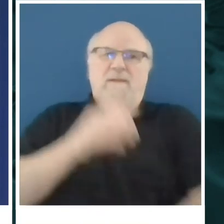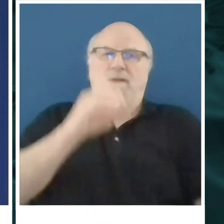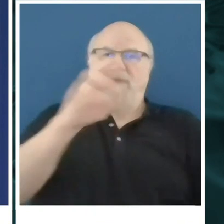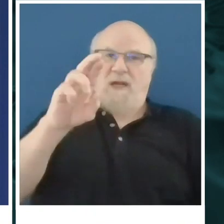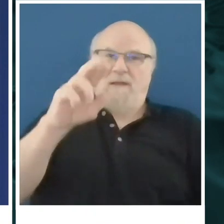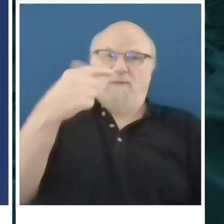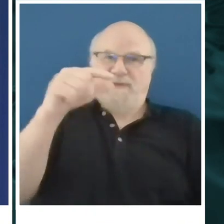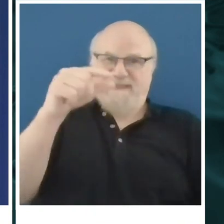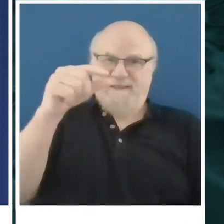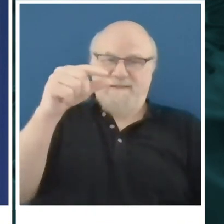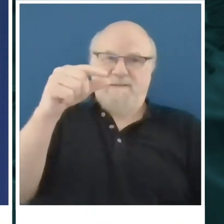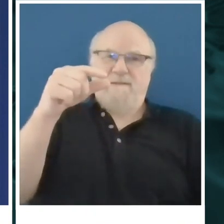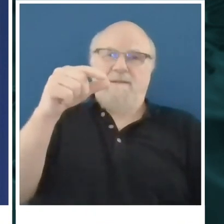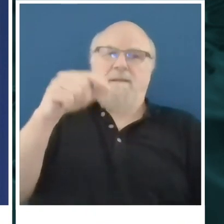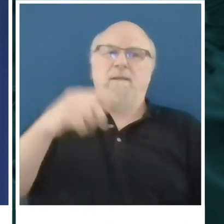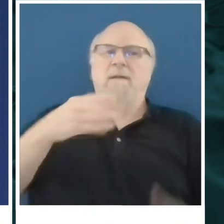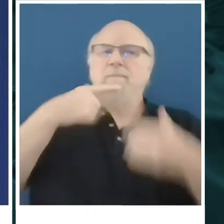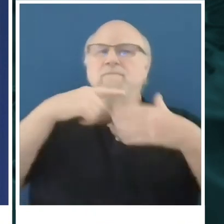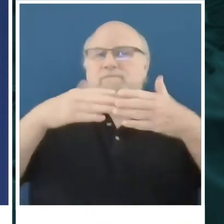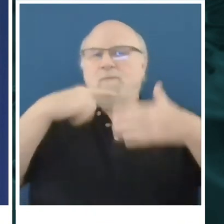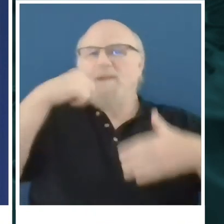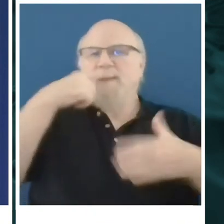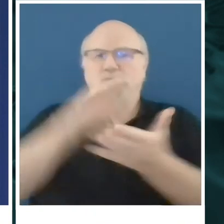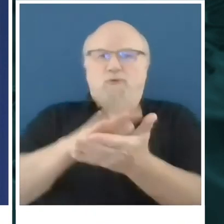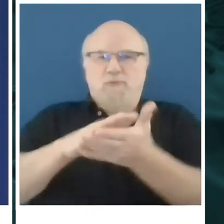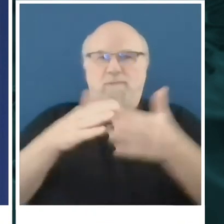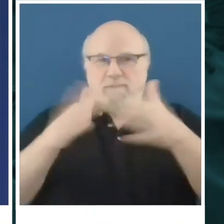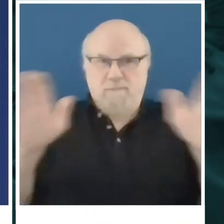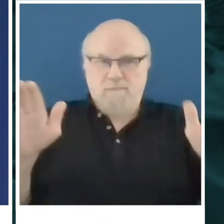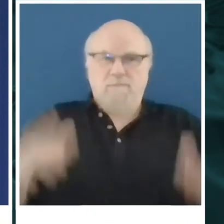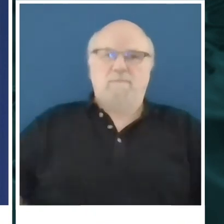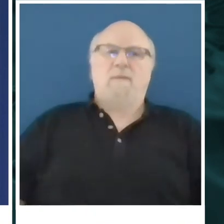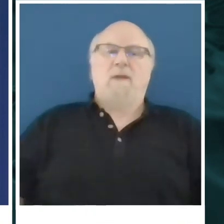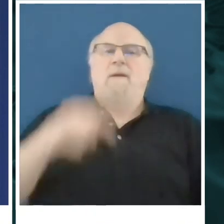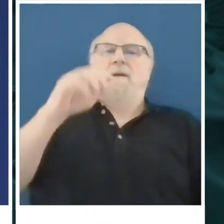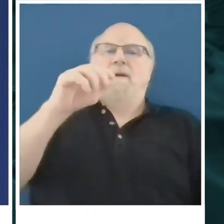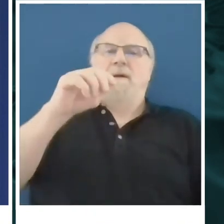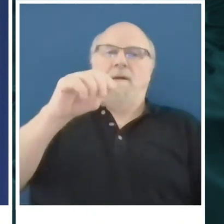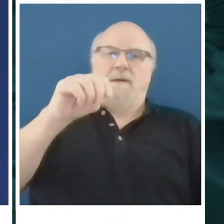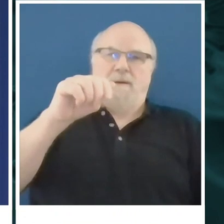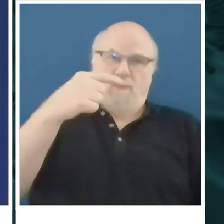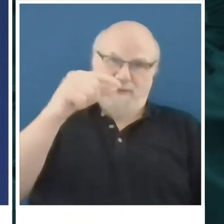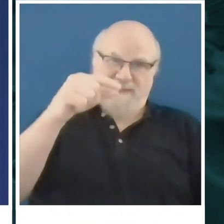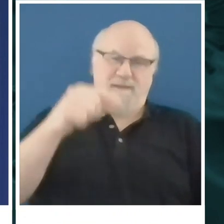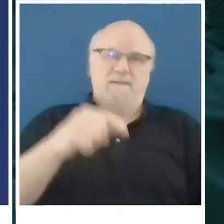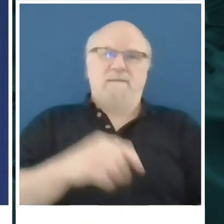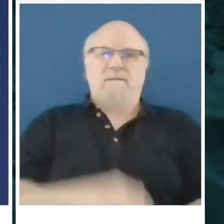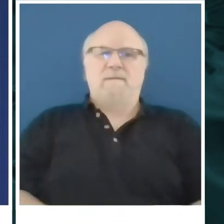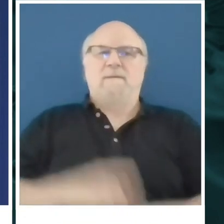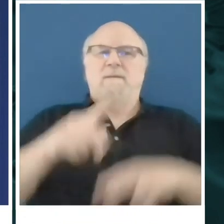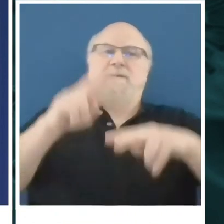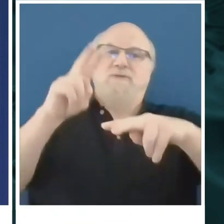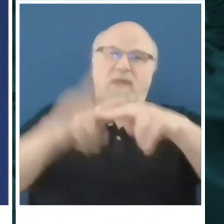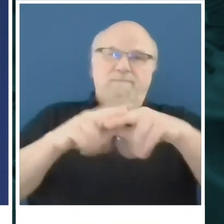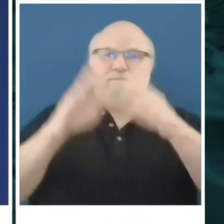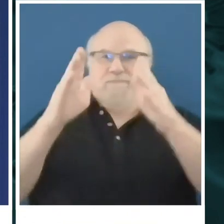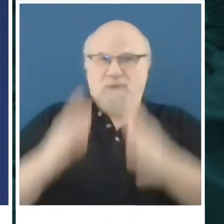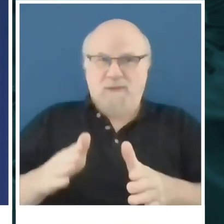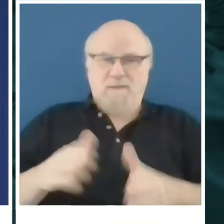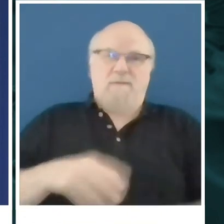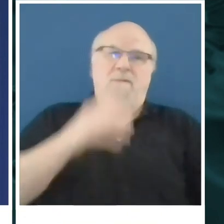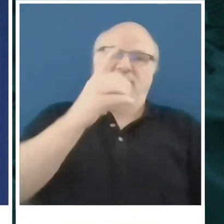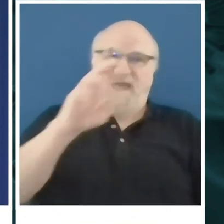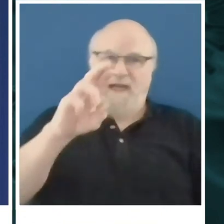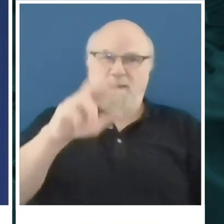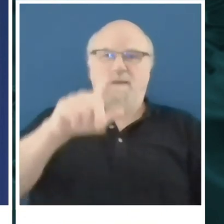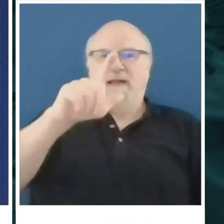Public Schools. Eric Green, the CEO of Jaxport. Steve Halverson, Chairman of the Haskell Company. Dr. Leon Haley, CEO